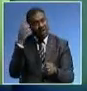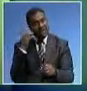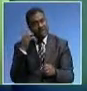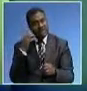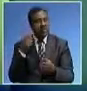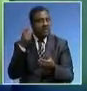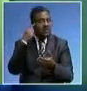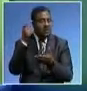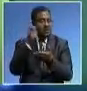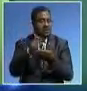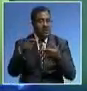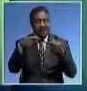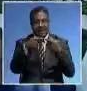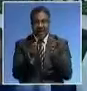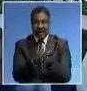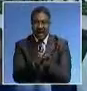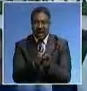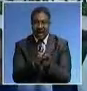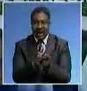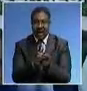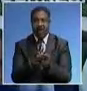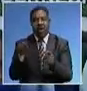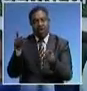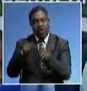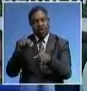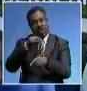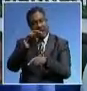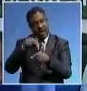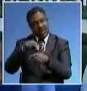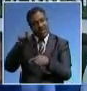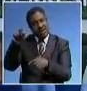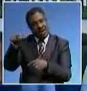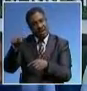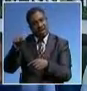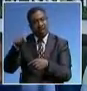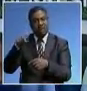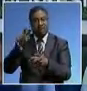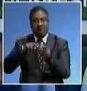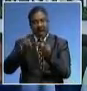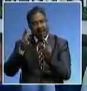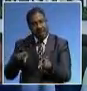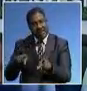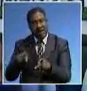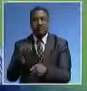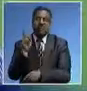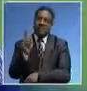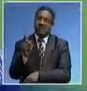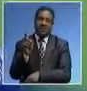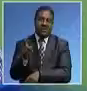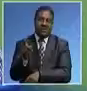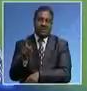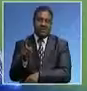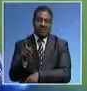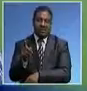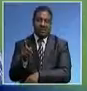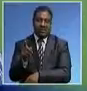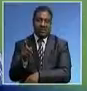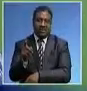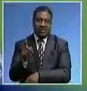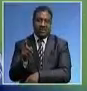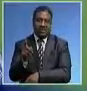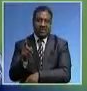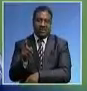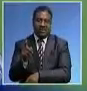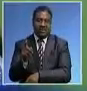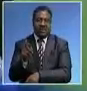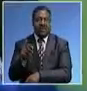-general, the office of the national chairman. These three positions, we have made it clear that we are